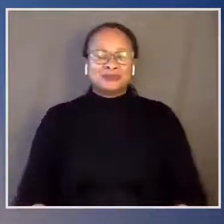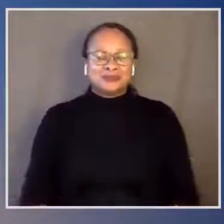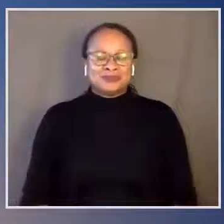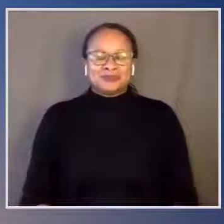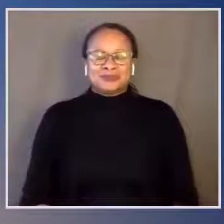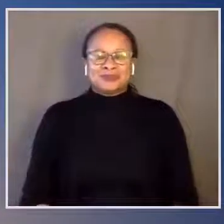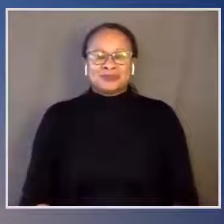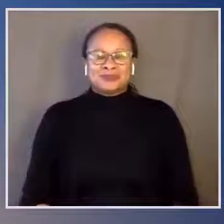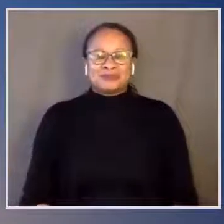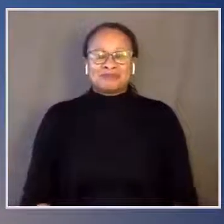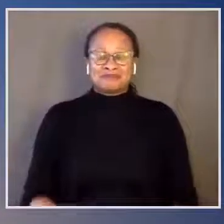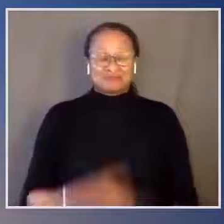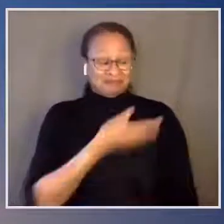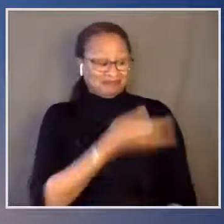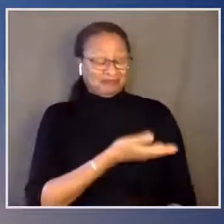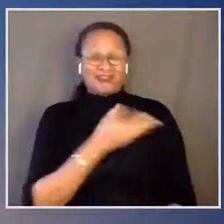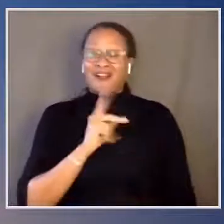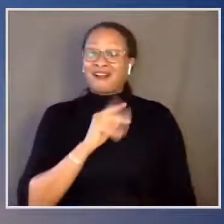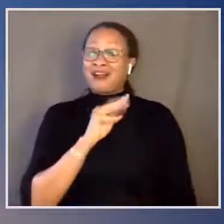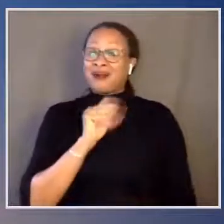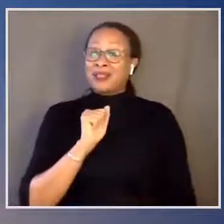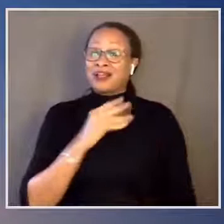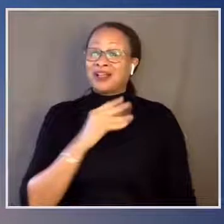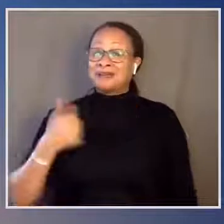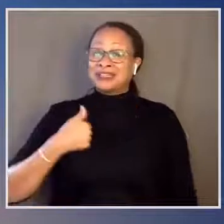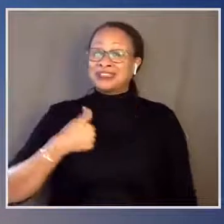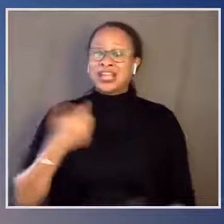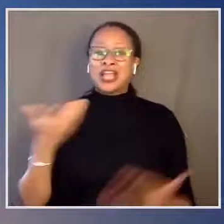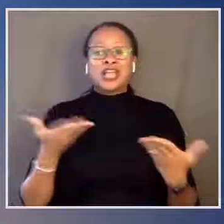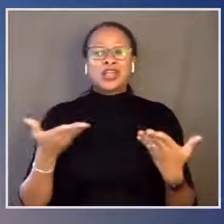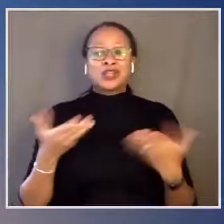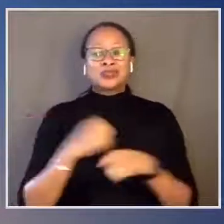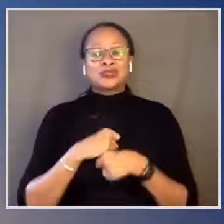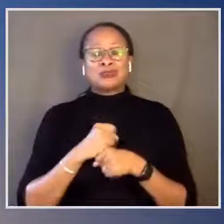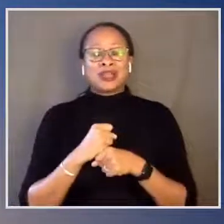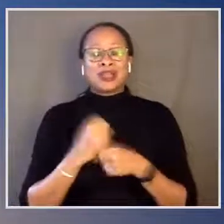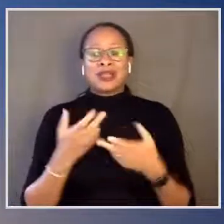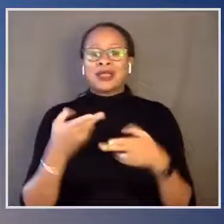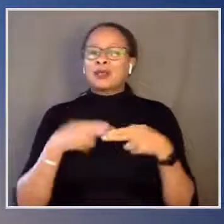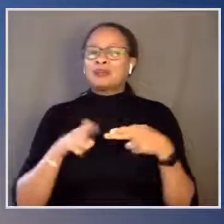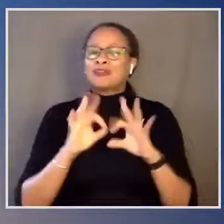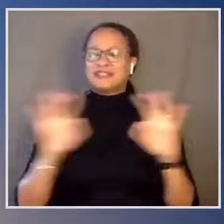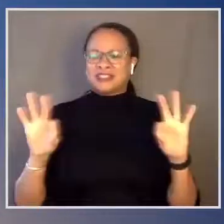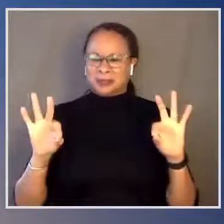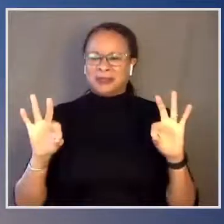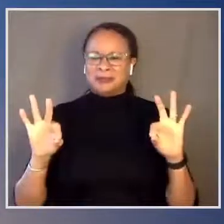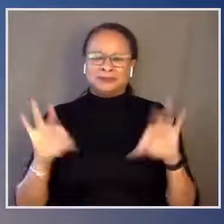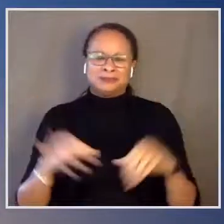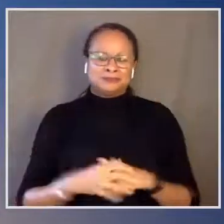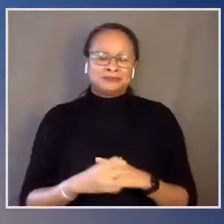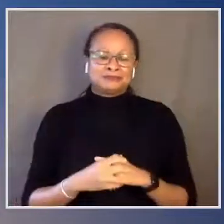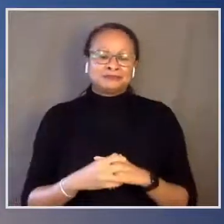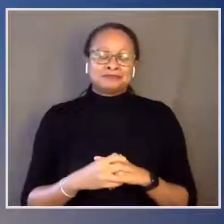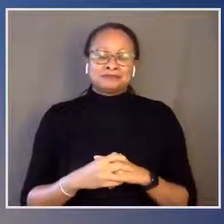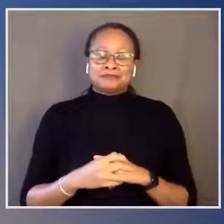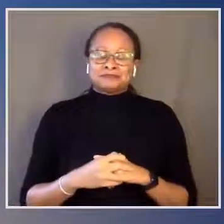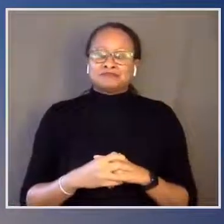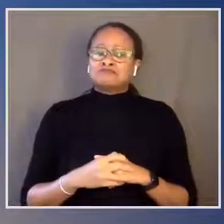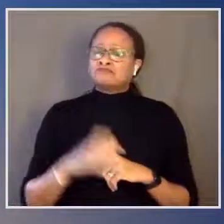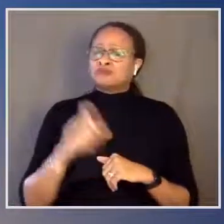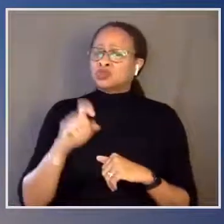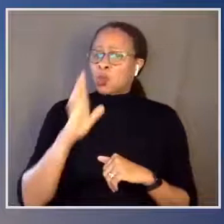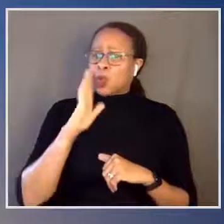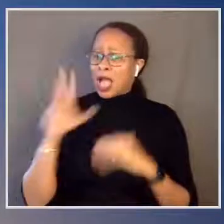Kamala and I are here to make a brief statement, and I'm sure we'll have more to say